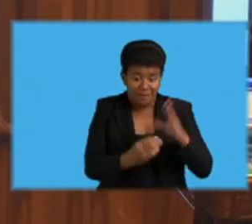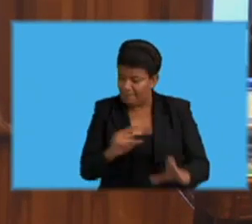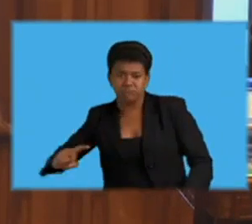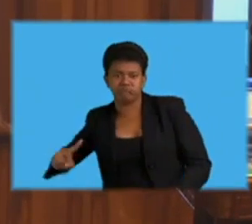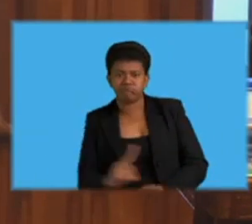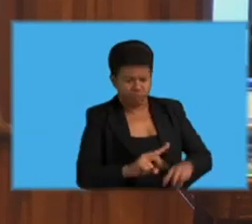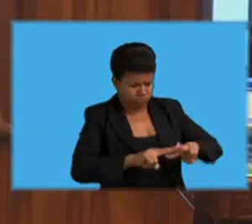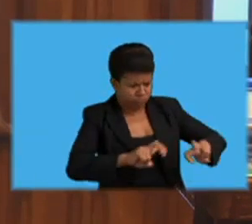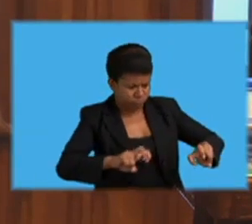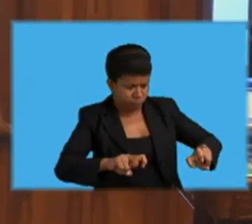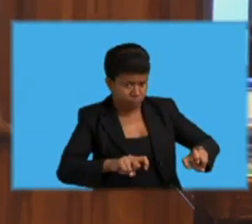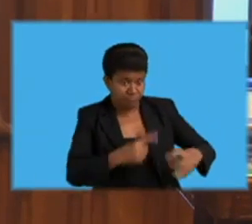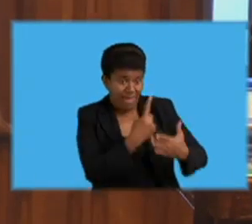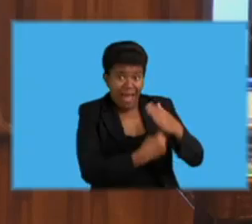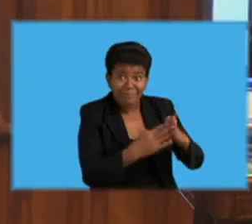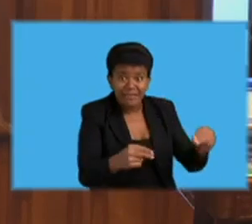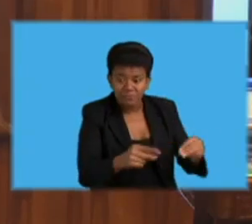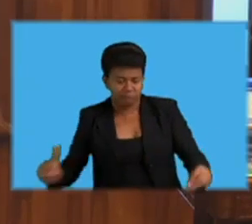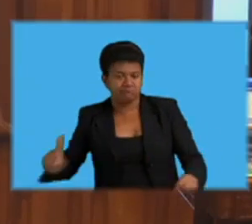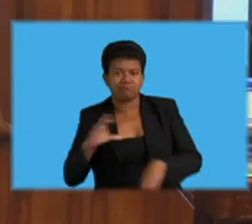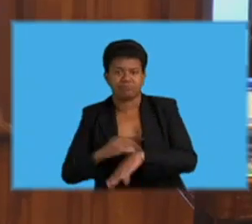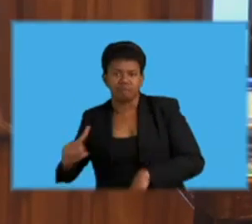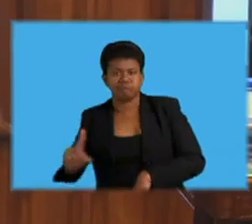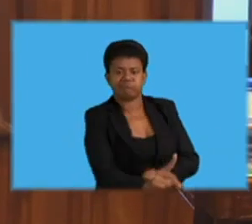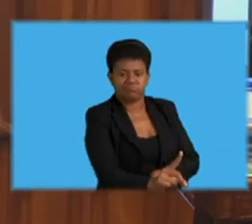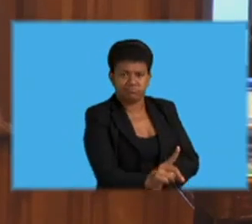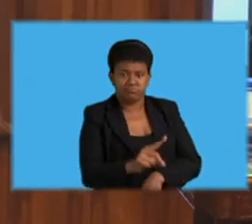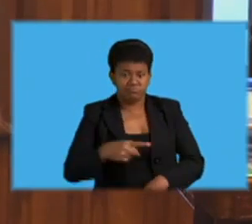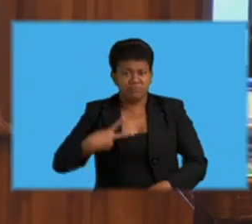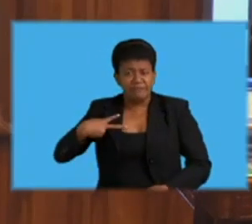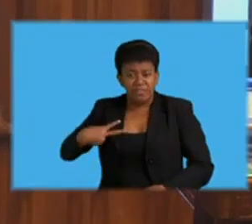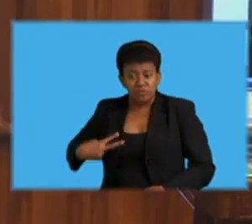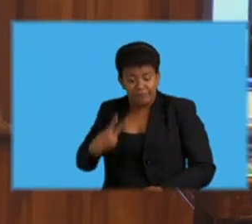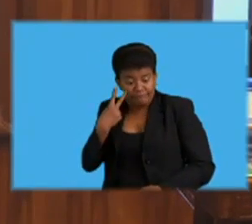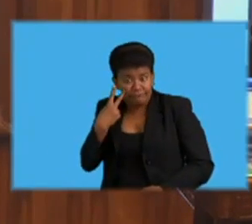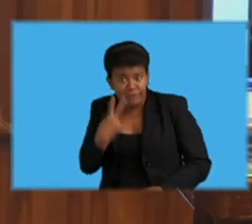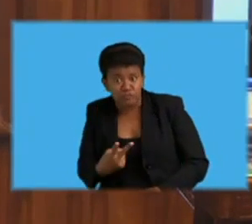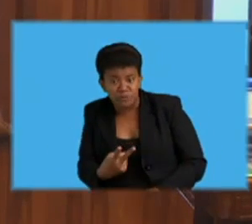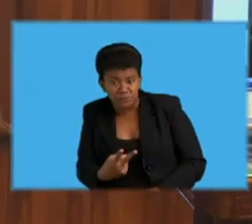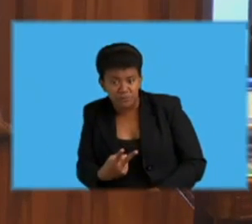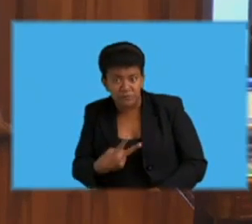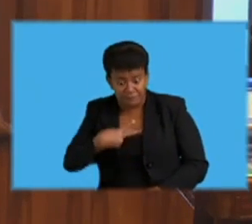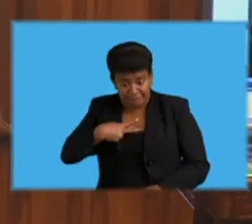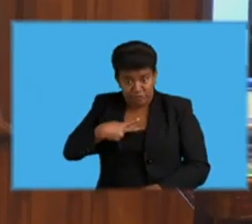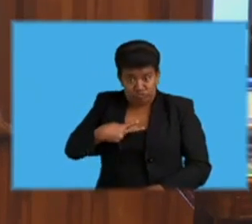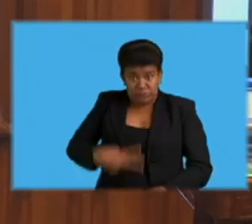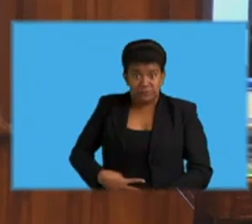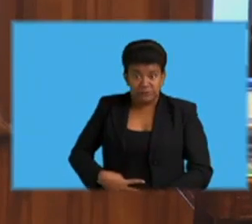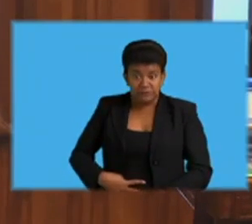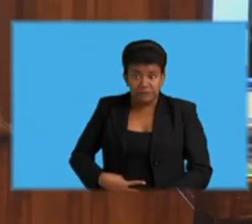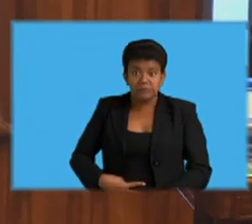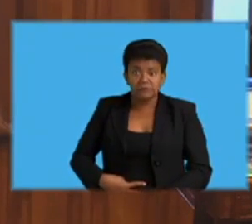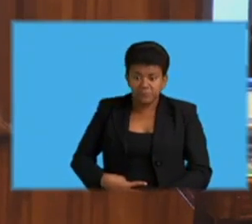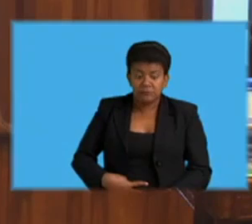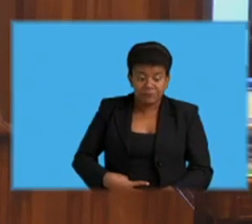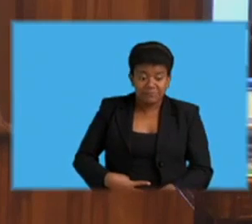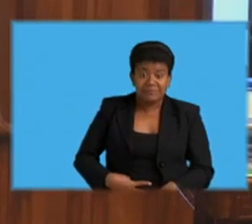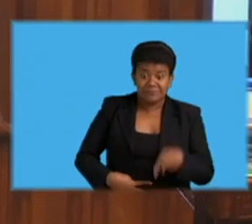On victim visitation and support, there are ongoing programs of monitoring,